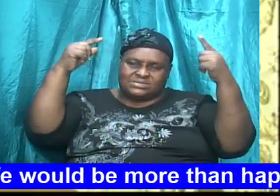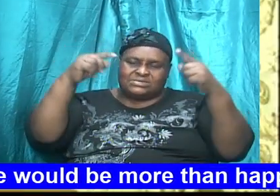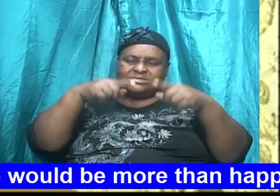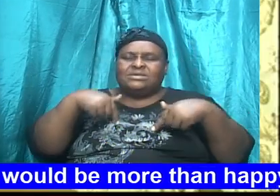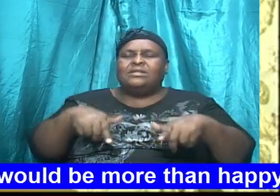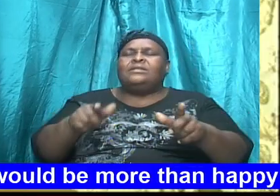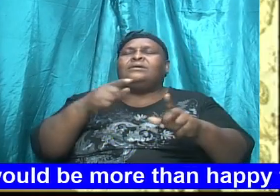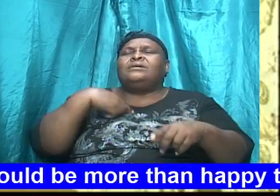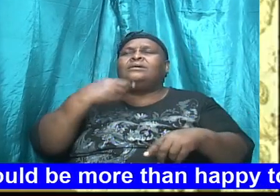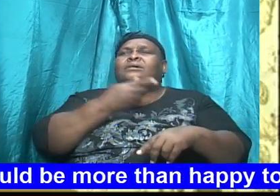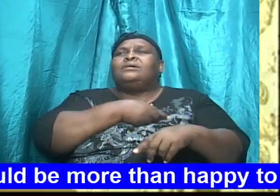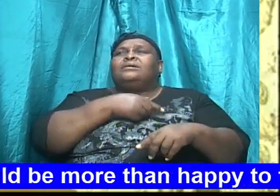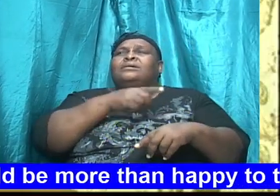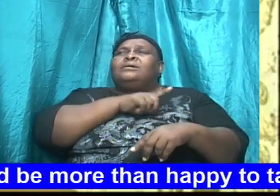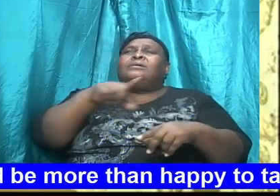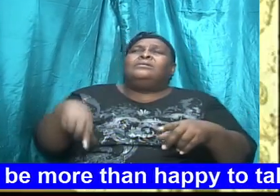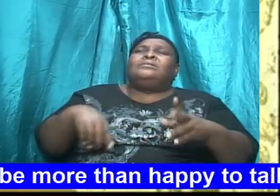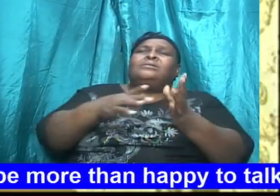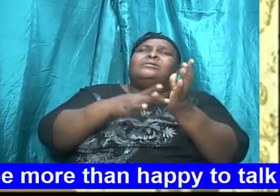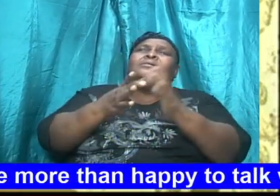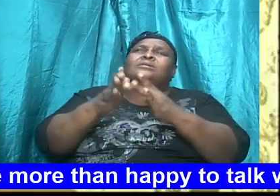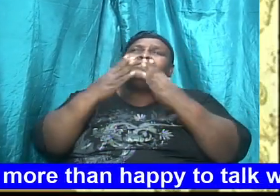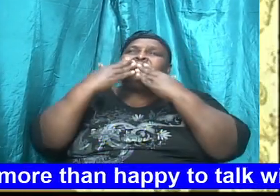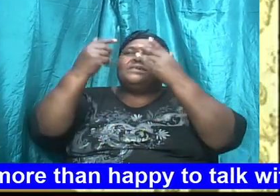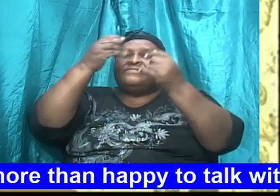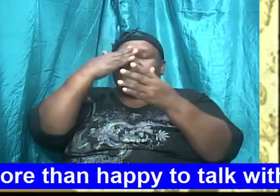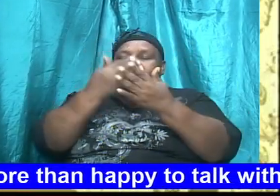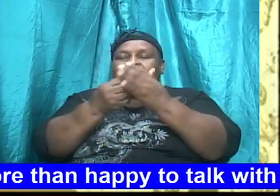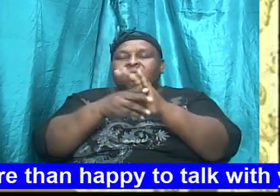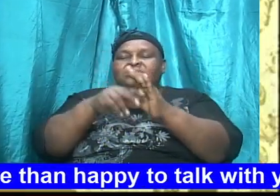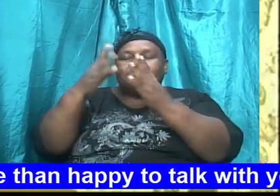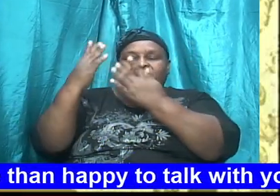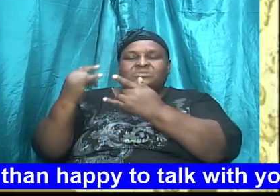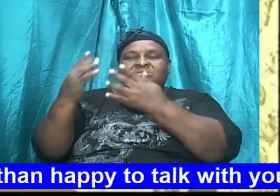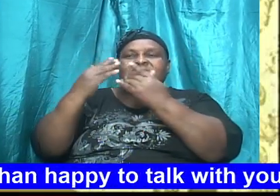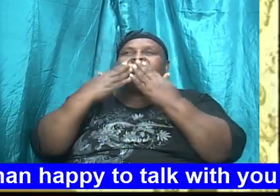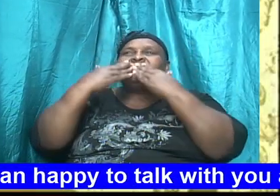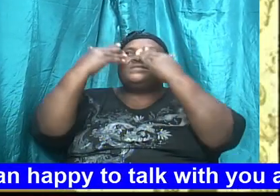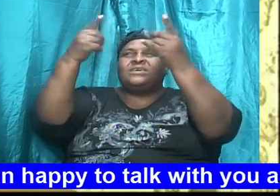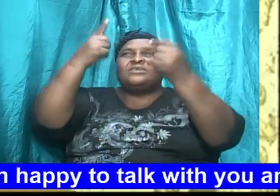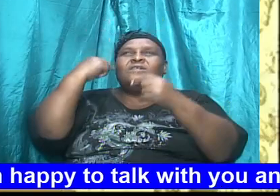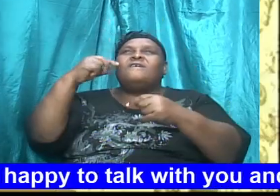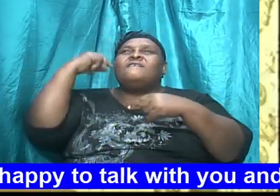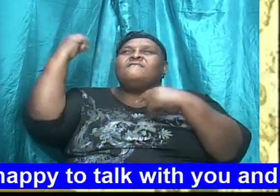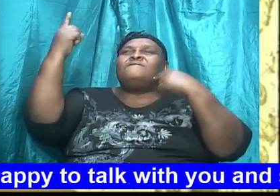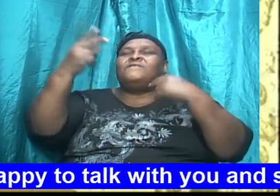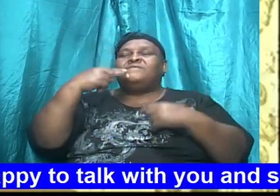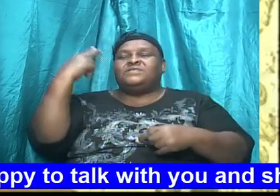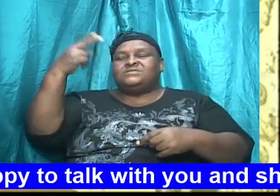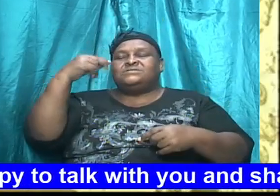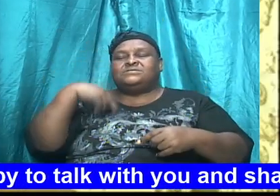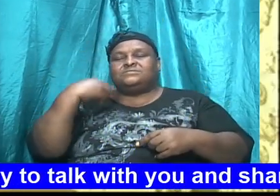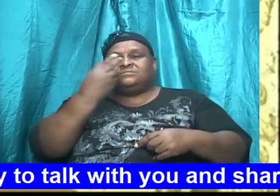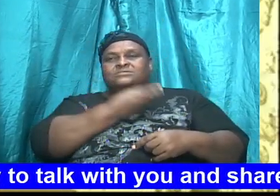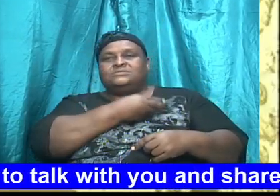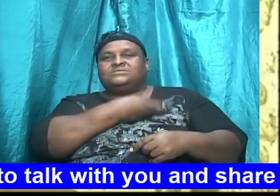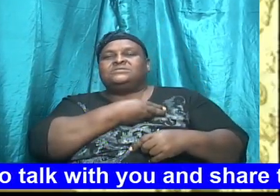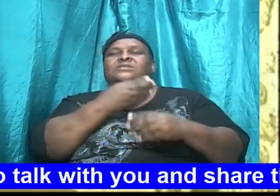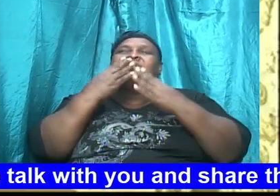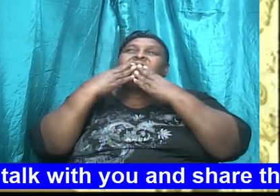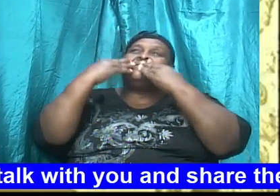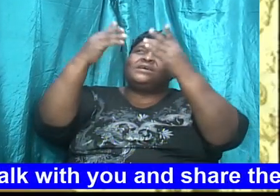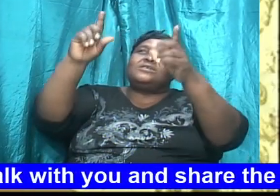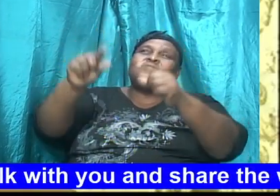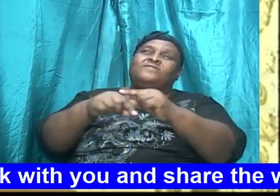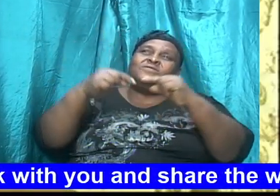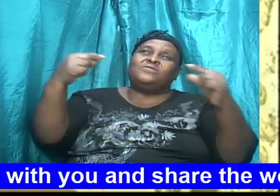Jesus, we thank you for your goodness and your mercies, Lord, we thank you for visiting us, dear God, thank you for